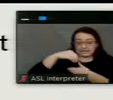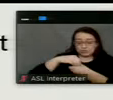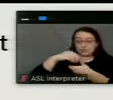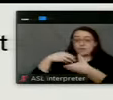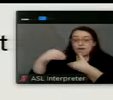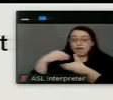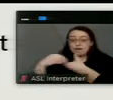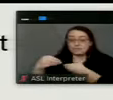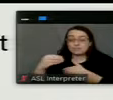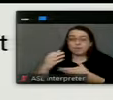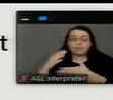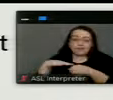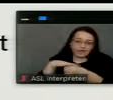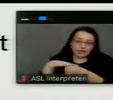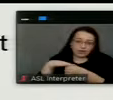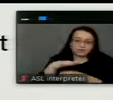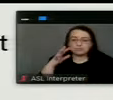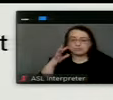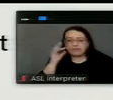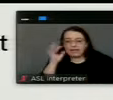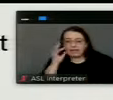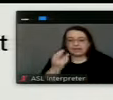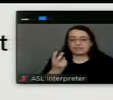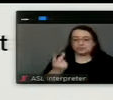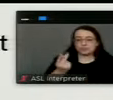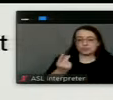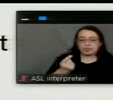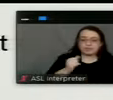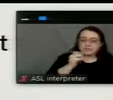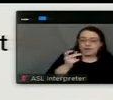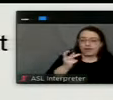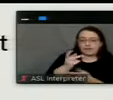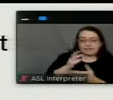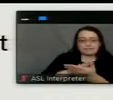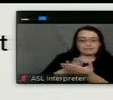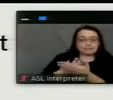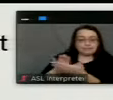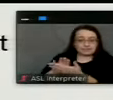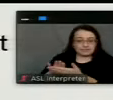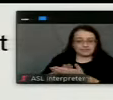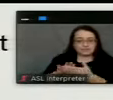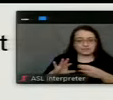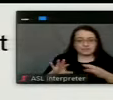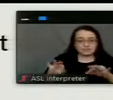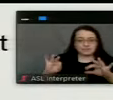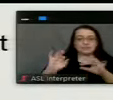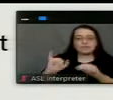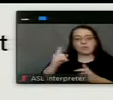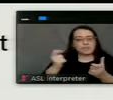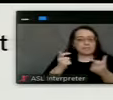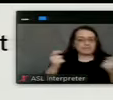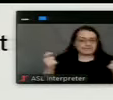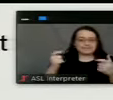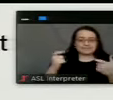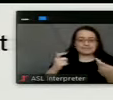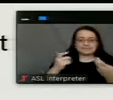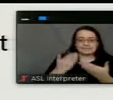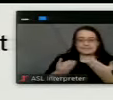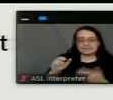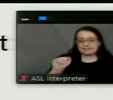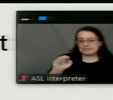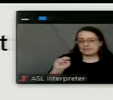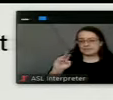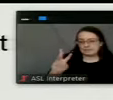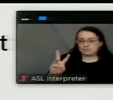or outdoor areas for the dogs and cats are not maintained in a sanitary condition. This is probably one of the biggest things that AMW